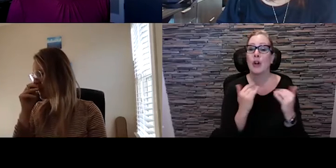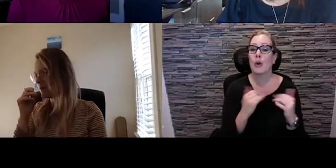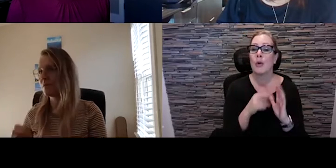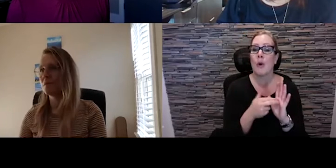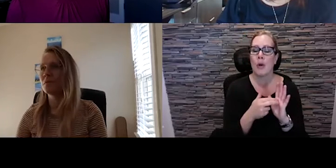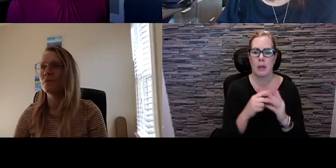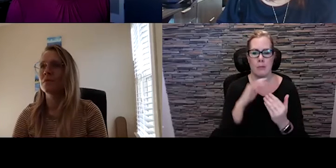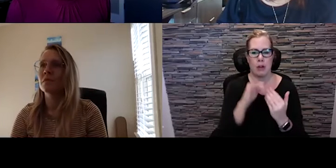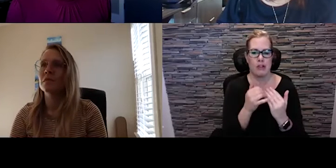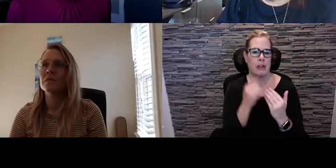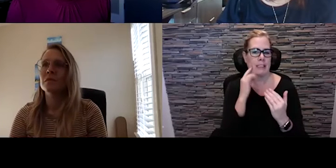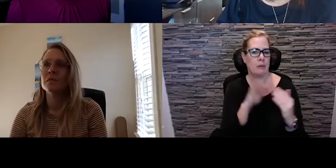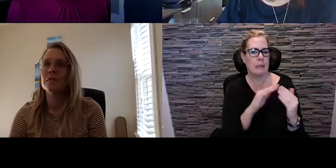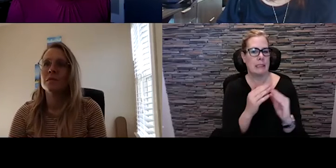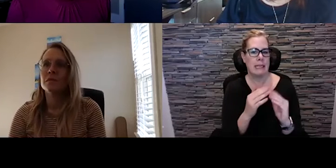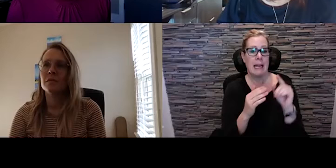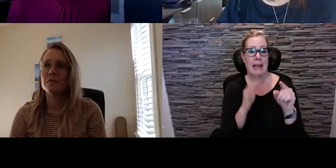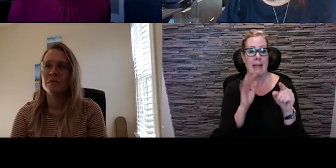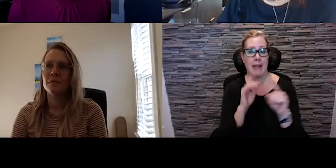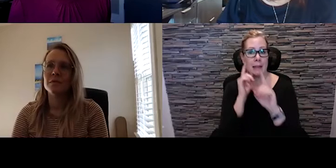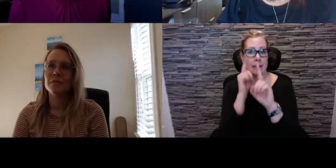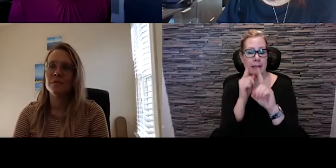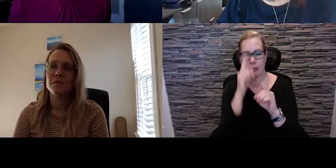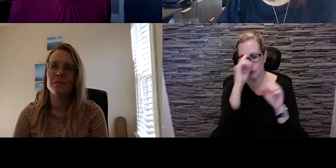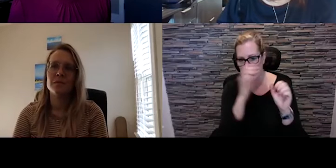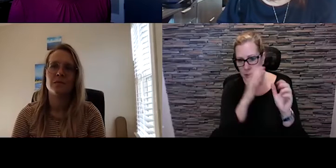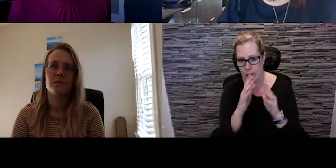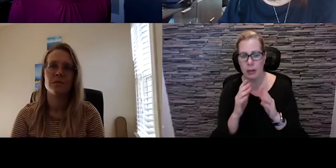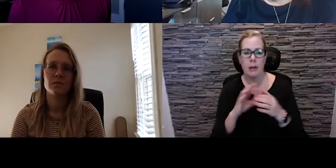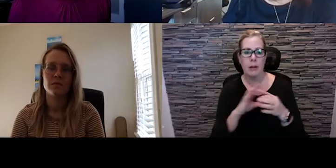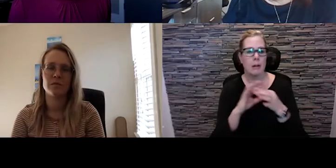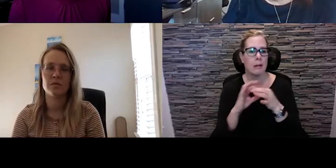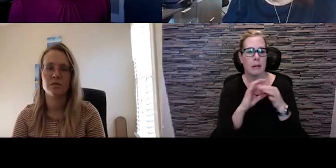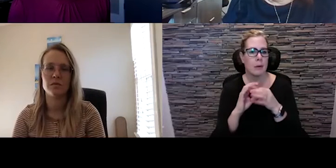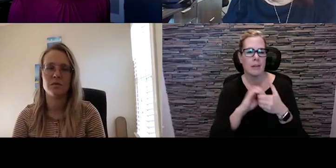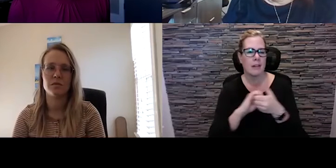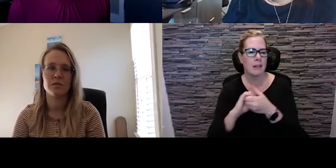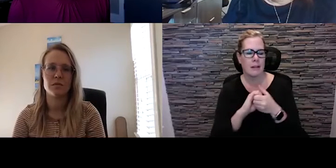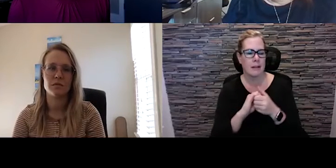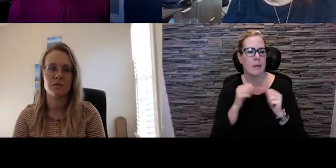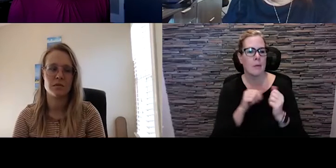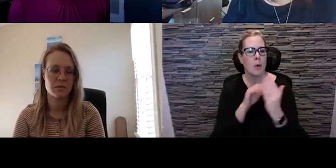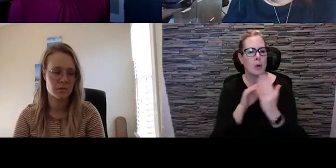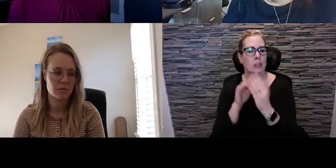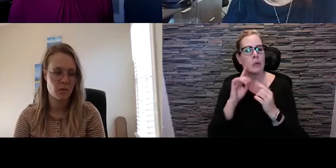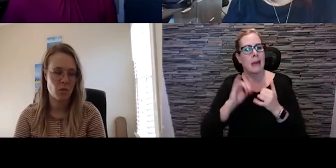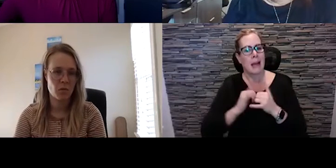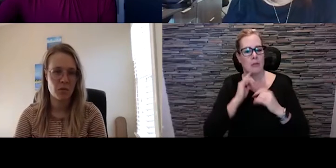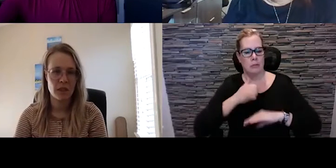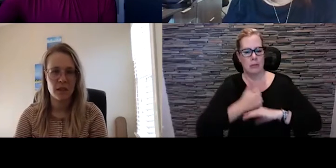focused on developing strategic and collaborative approach on how festivals and events are supported and managed and delivered here in the city.